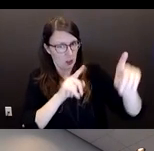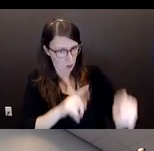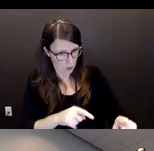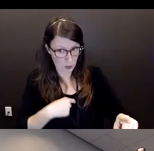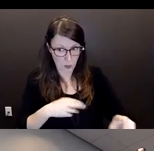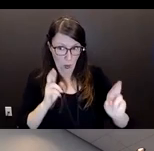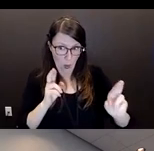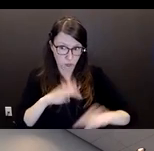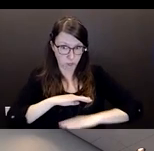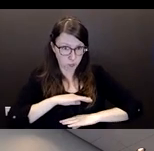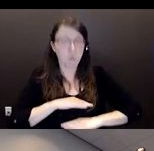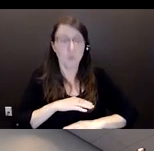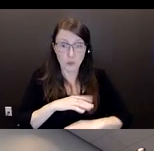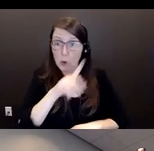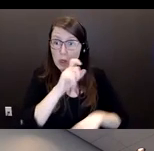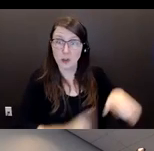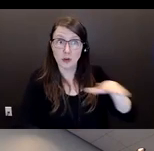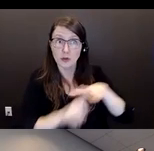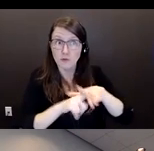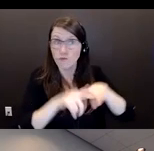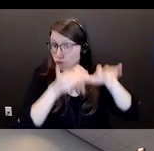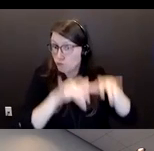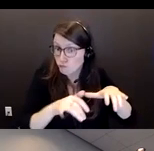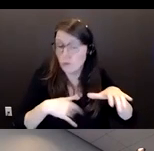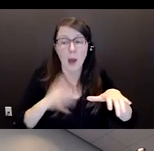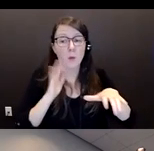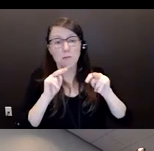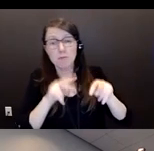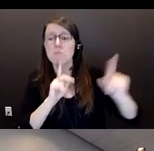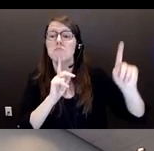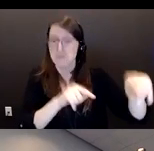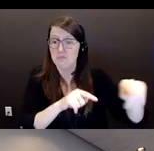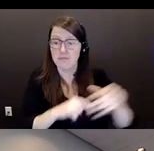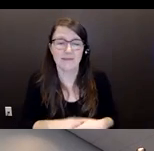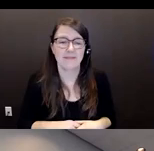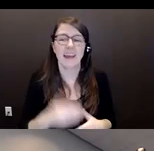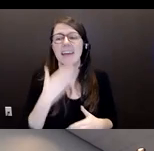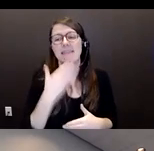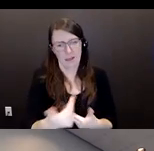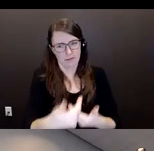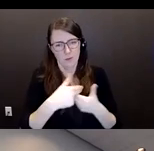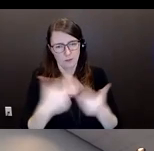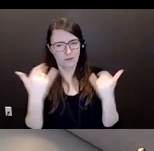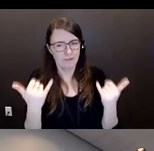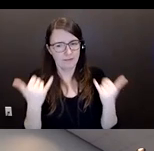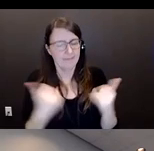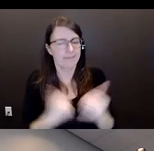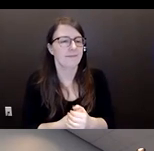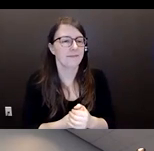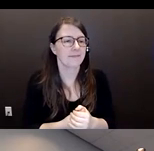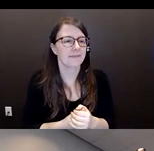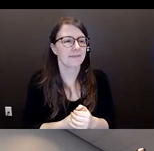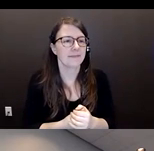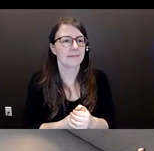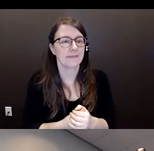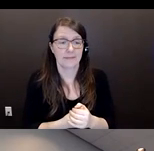as we work our way through. Thank you for joining us here this afternoon. And it's very important, I believe, especially with the